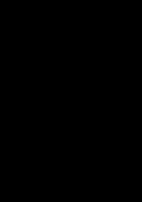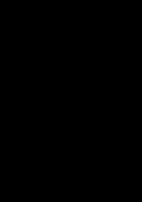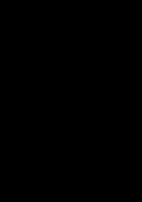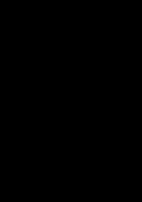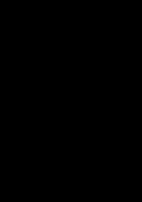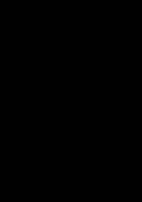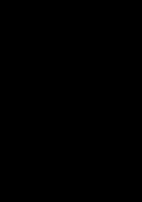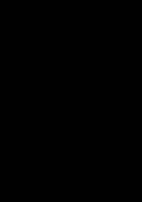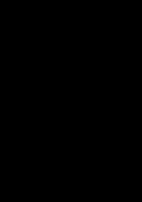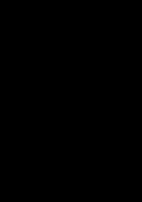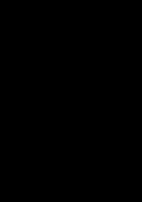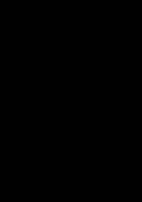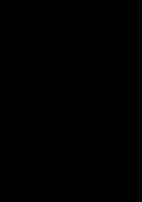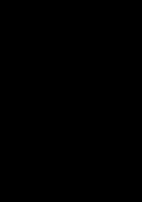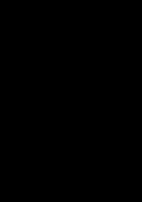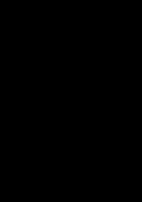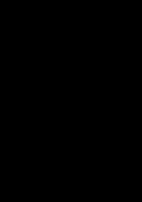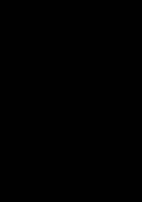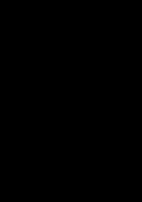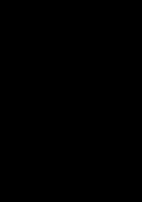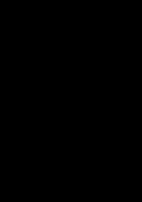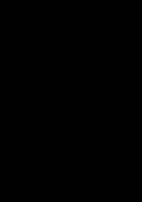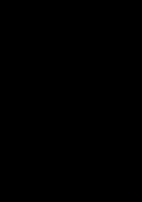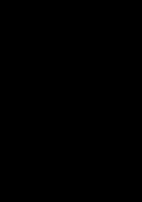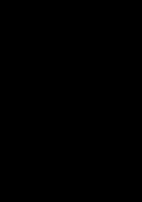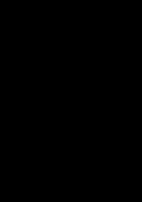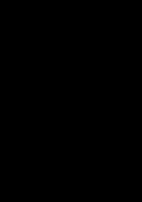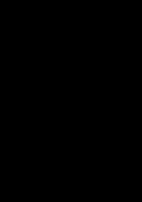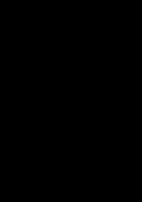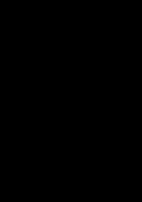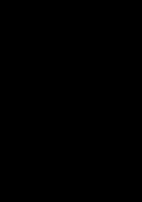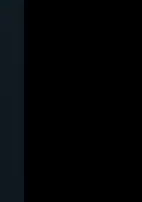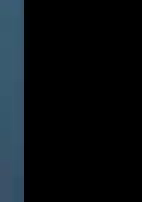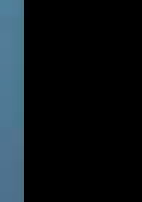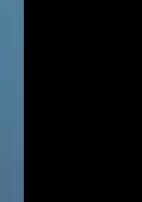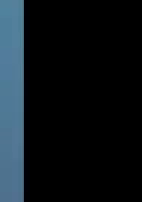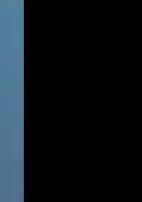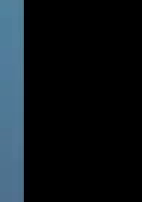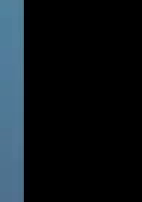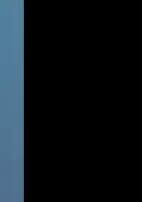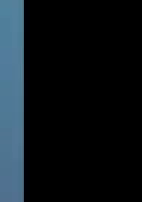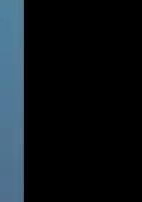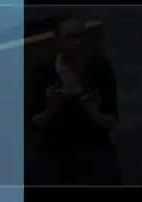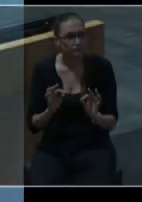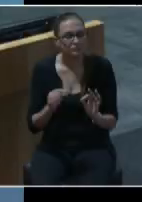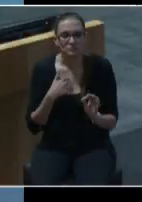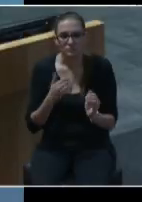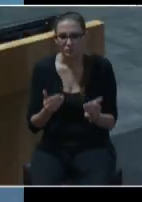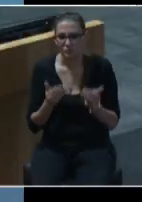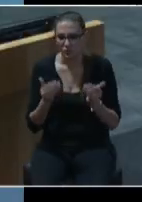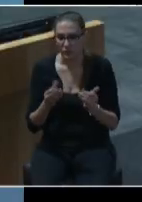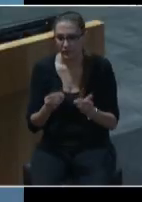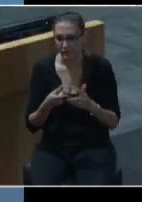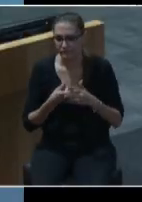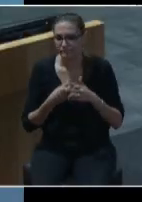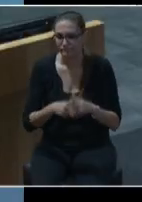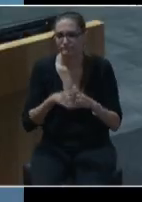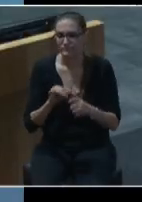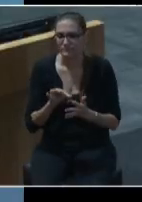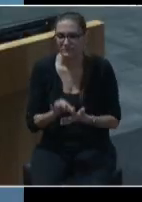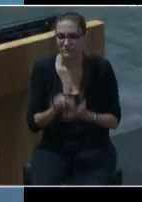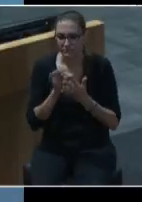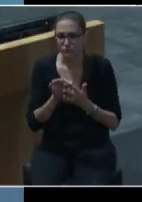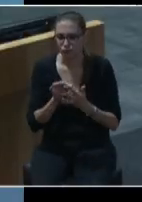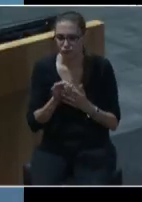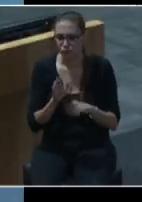I think we're ready okay well then let me go ahead and convene this special call meeting